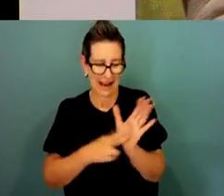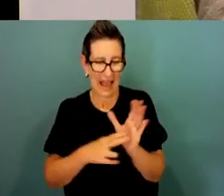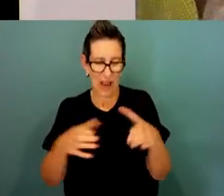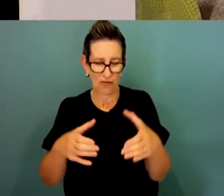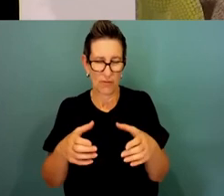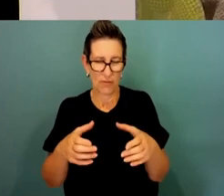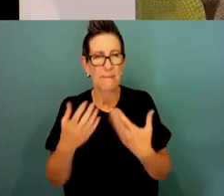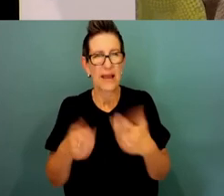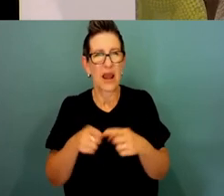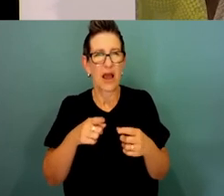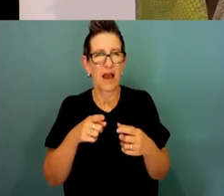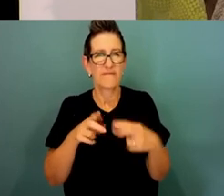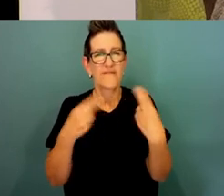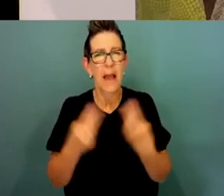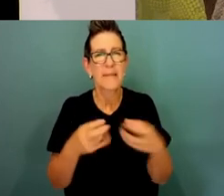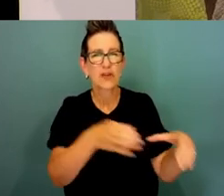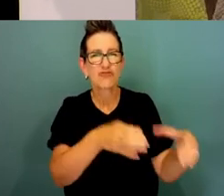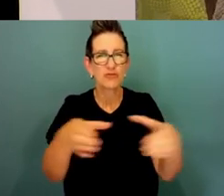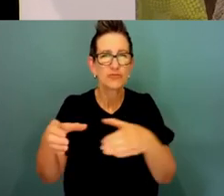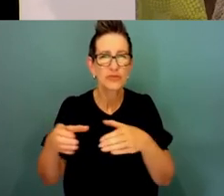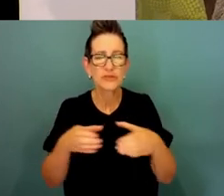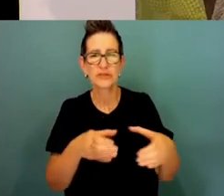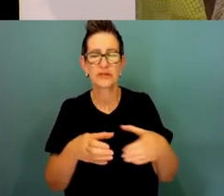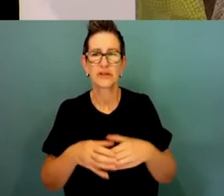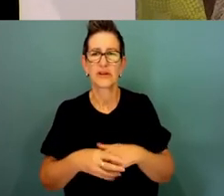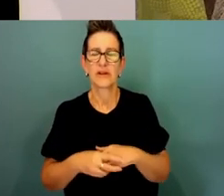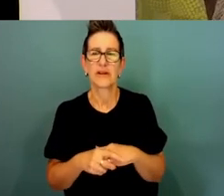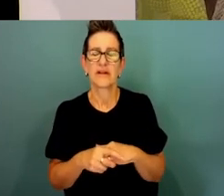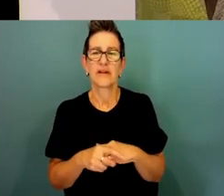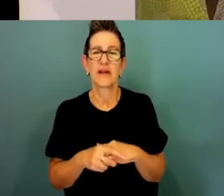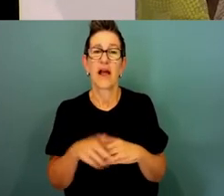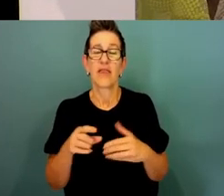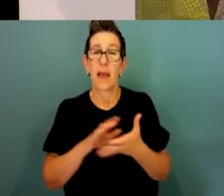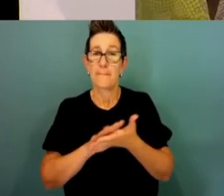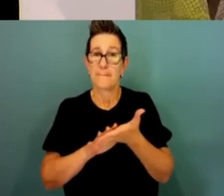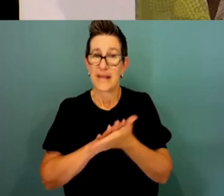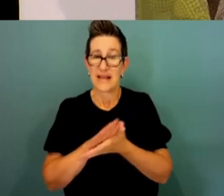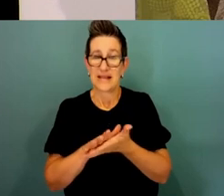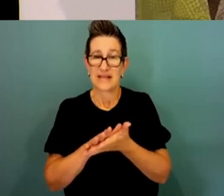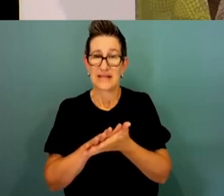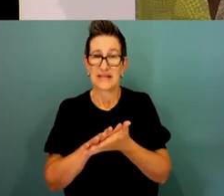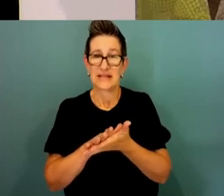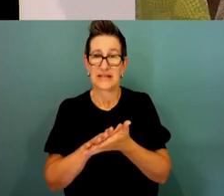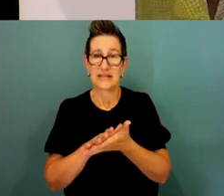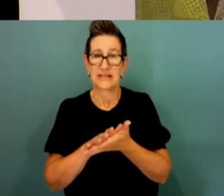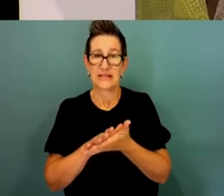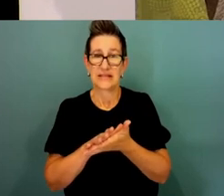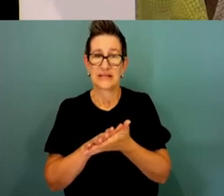of the Nornawal people. So that means, then, that we